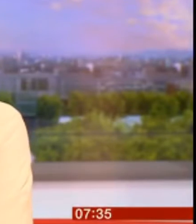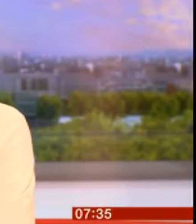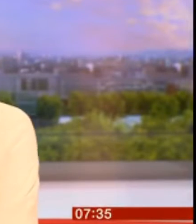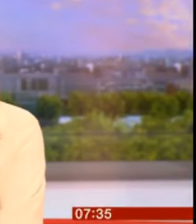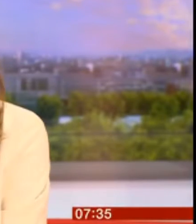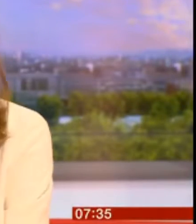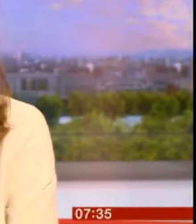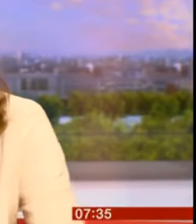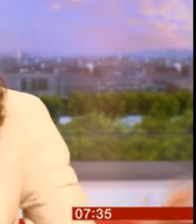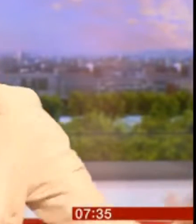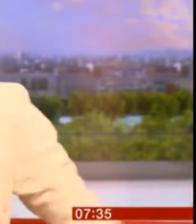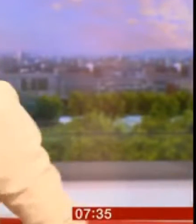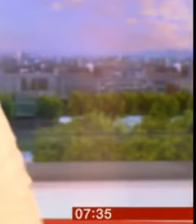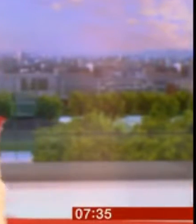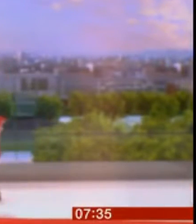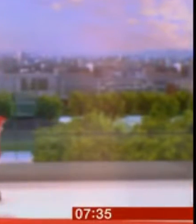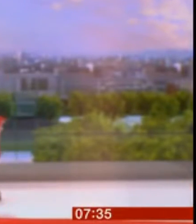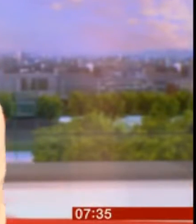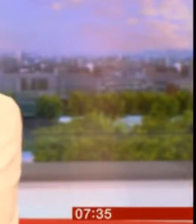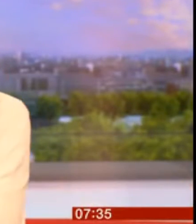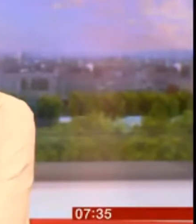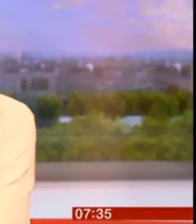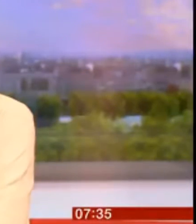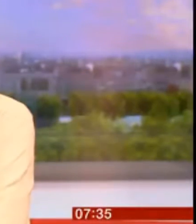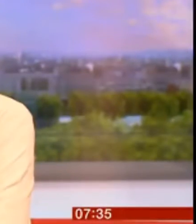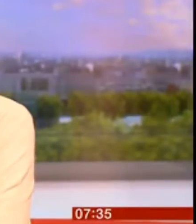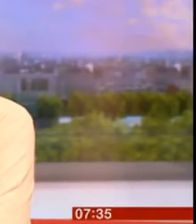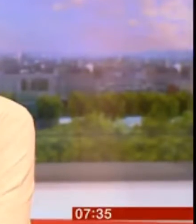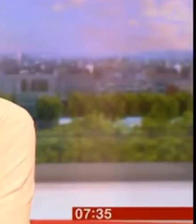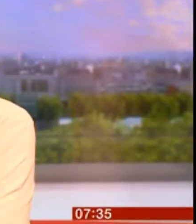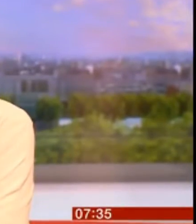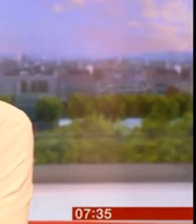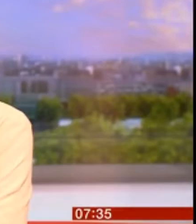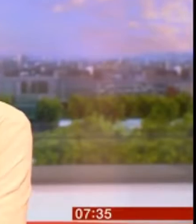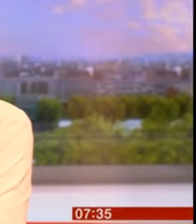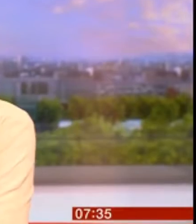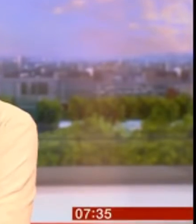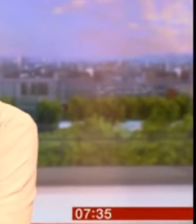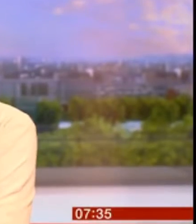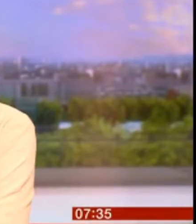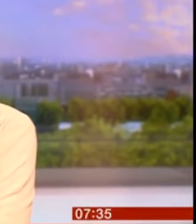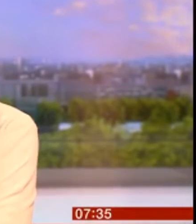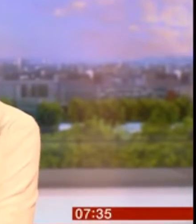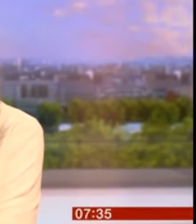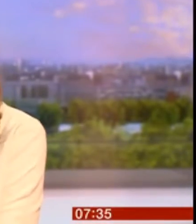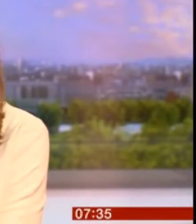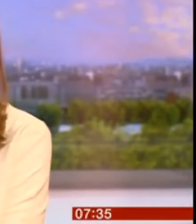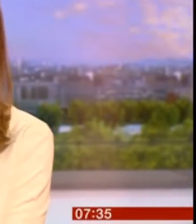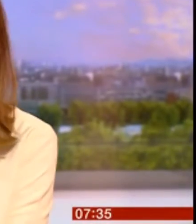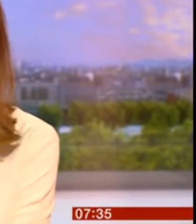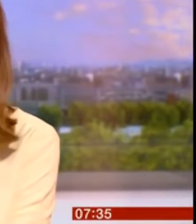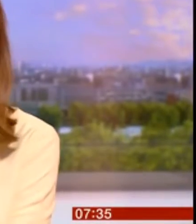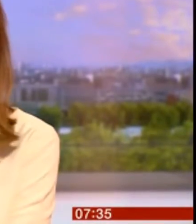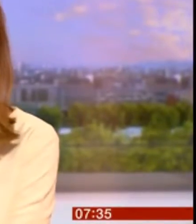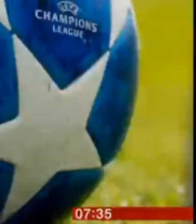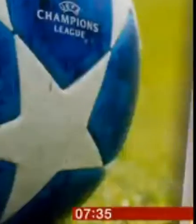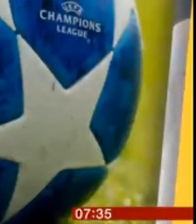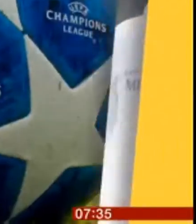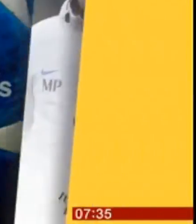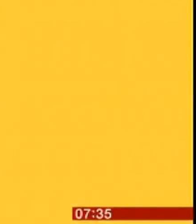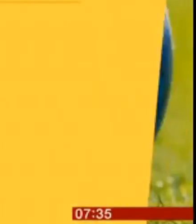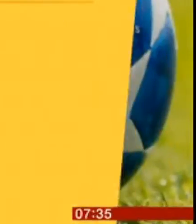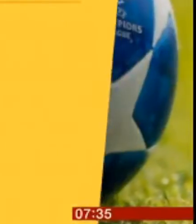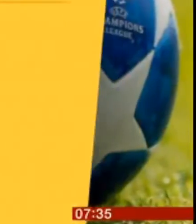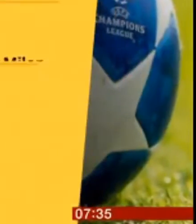telelingo, when I say VT, I mean videotape, clearly. Tonight then, both Tottenham and Liverpool have some work to do if they're to qualify for Spurs. It's